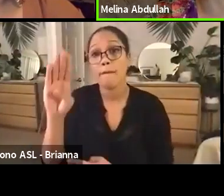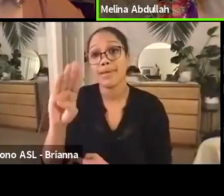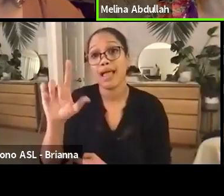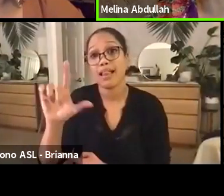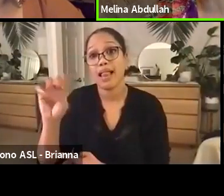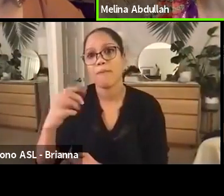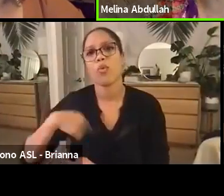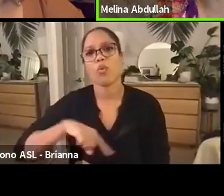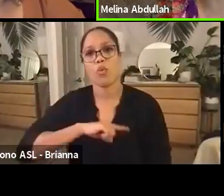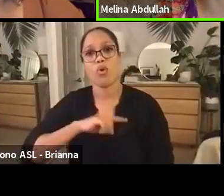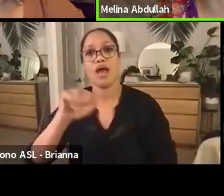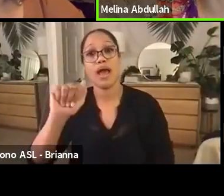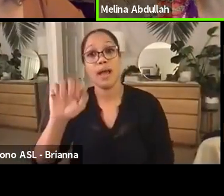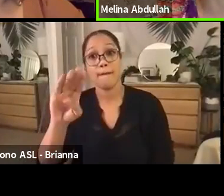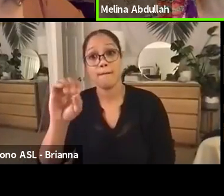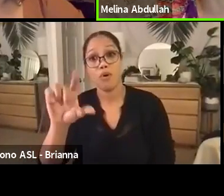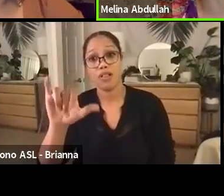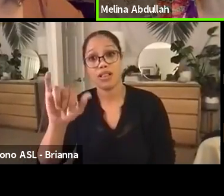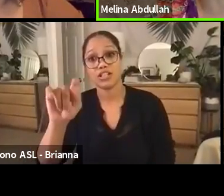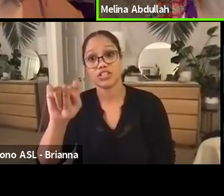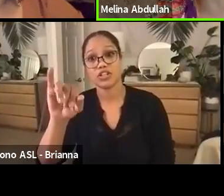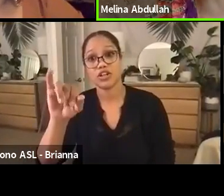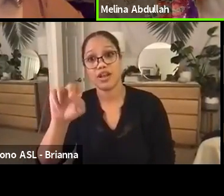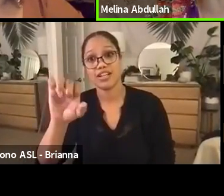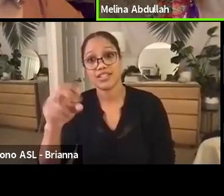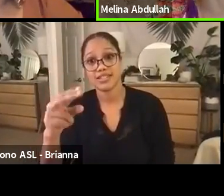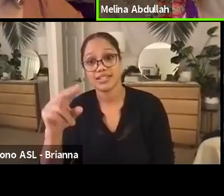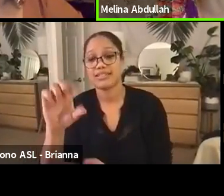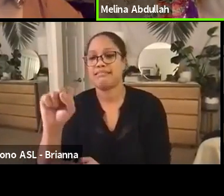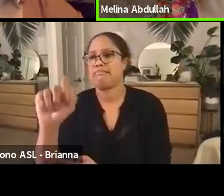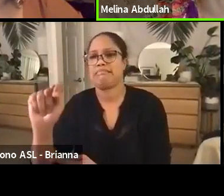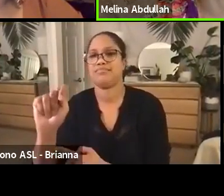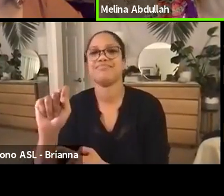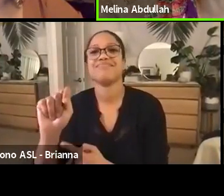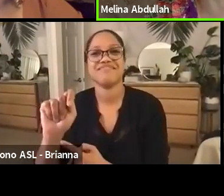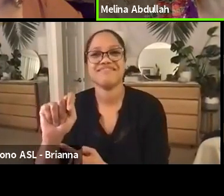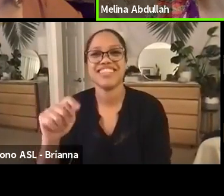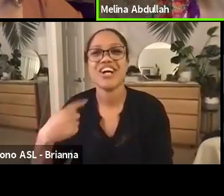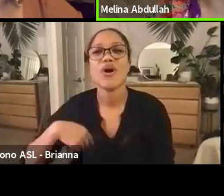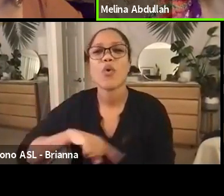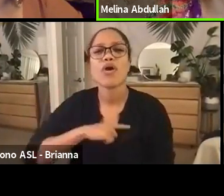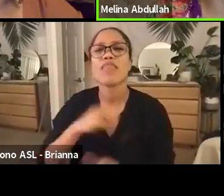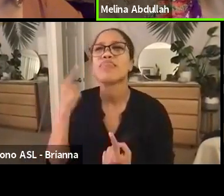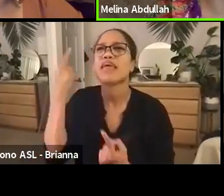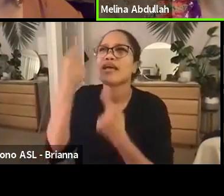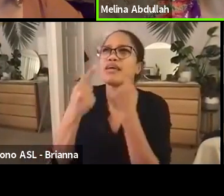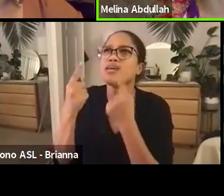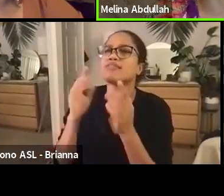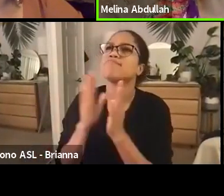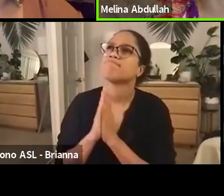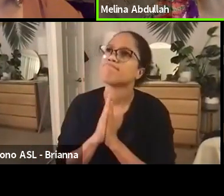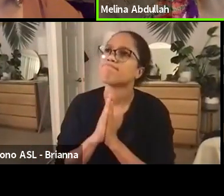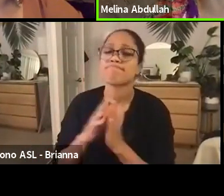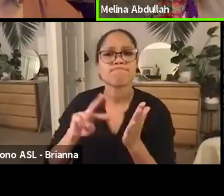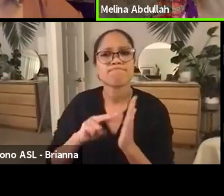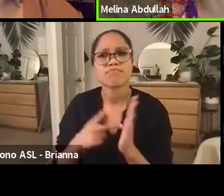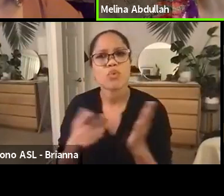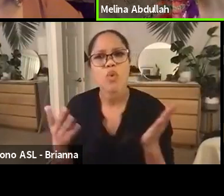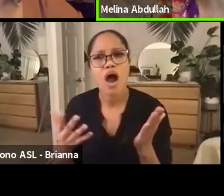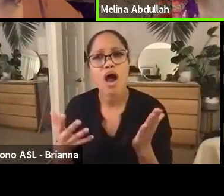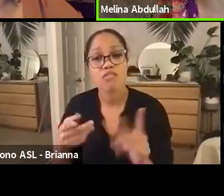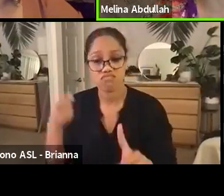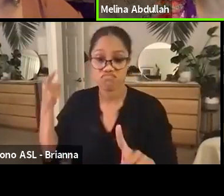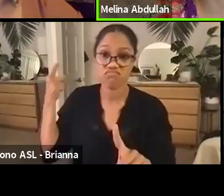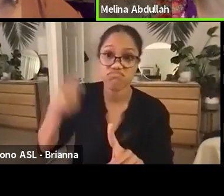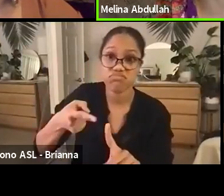abolitionists. We want to make sure that as we think about abolition, we remember that abolition is not simply about